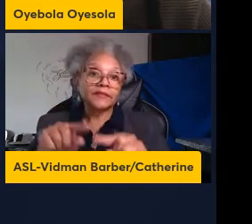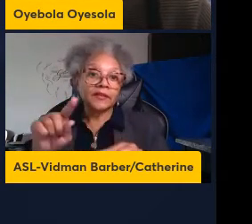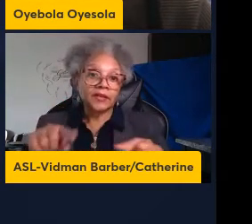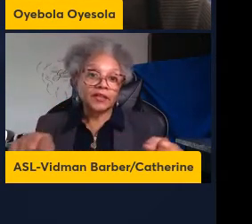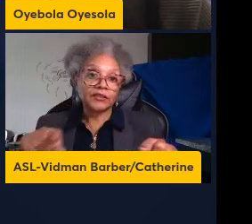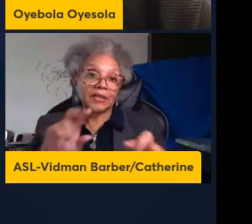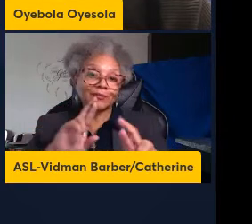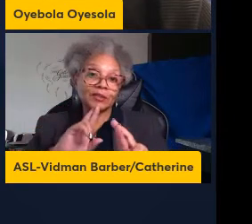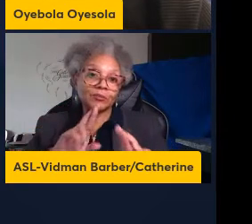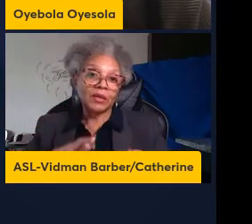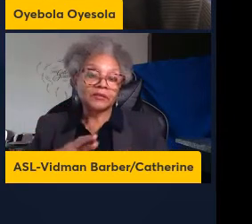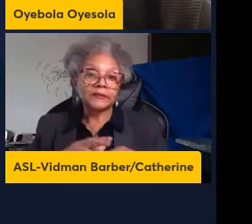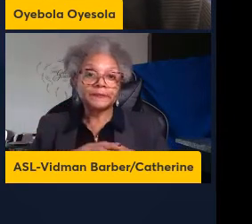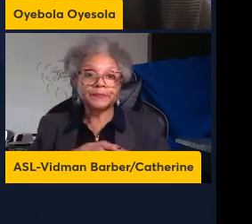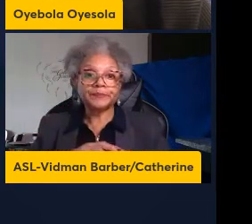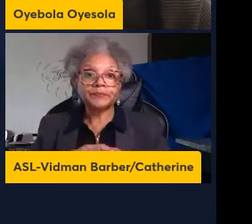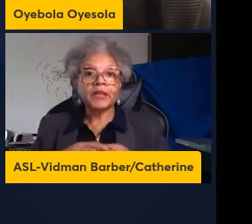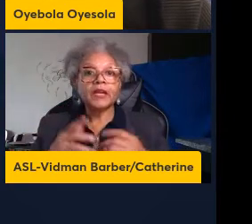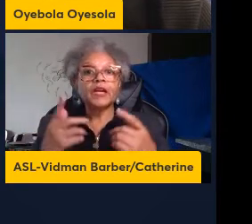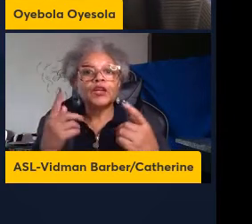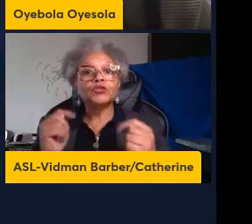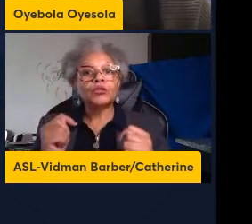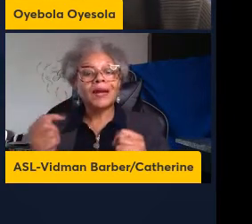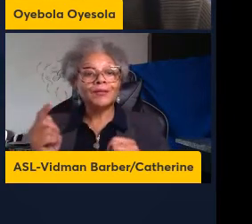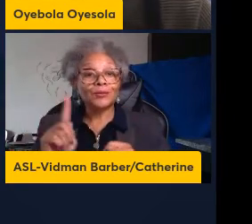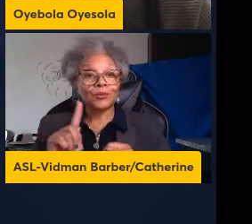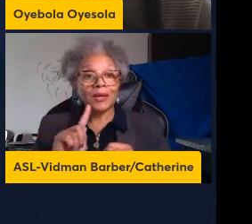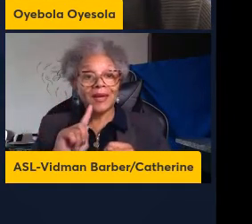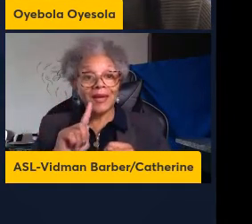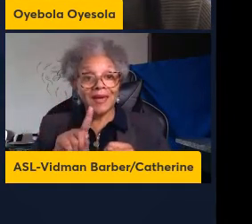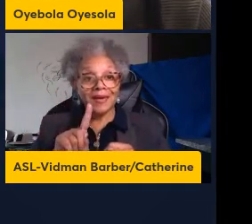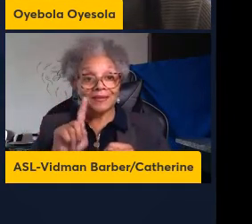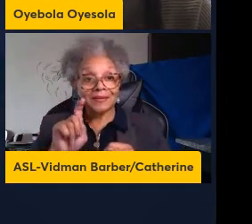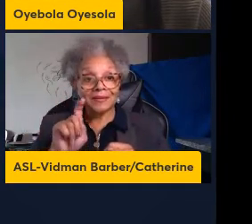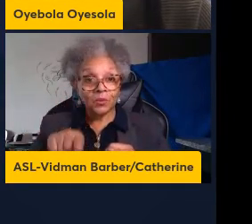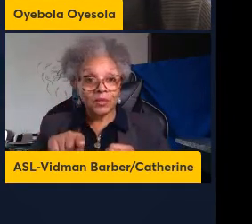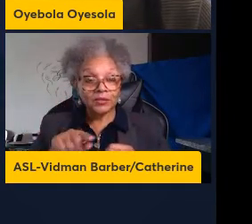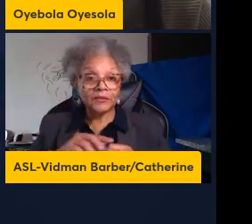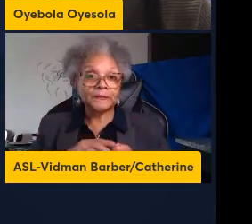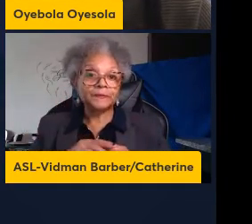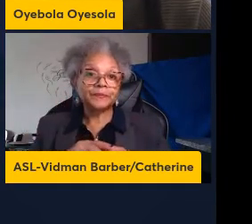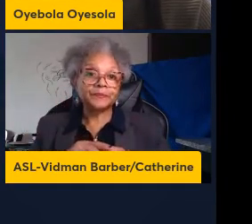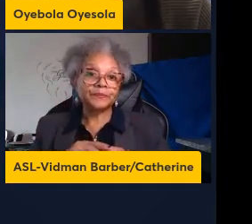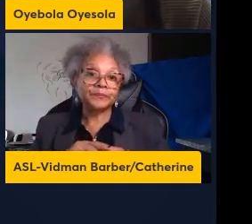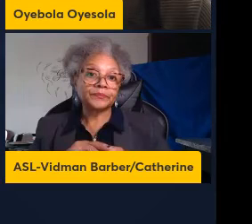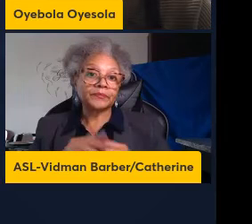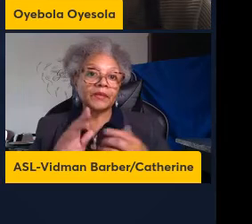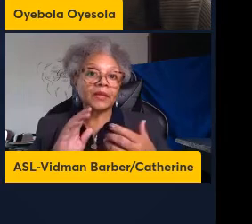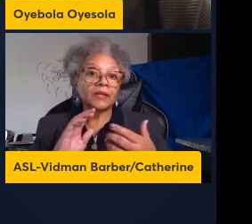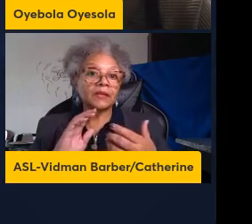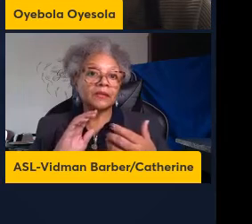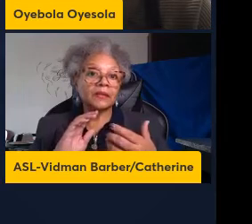so to try to ask this question in 2021 in collaboration with our